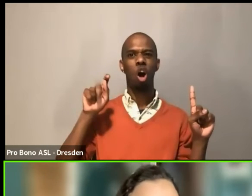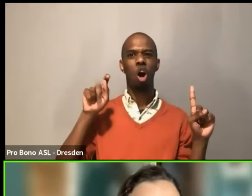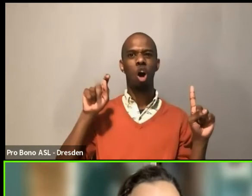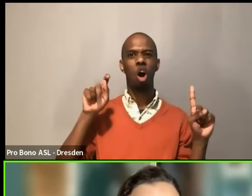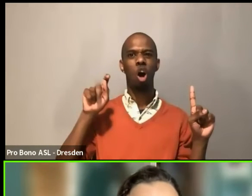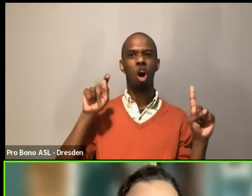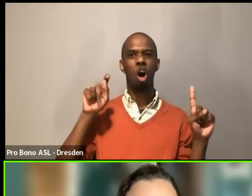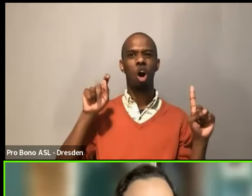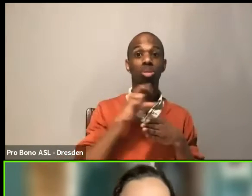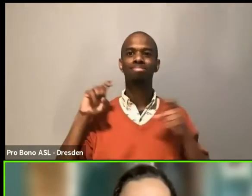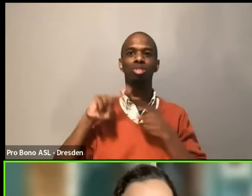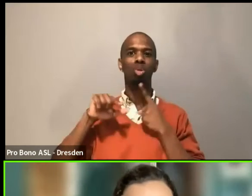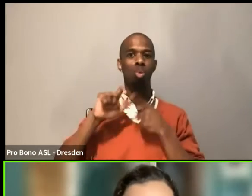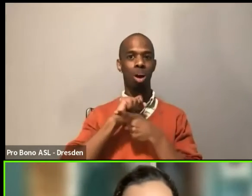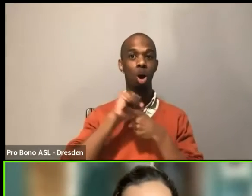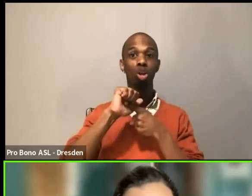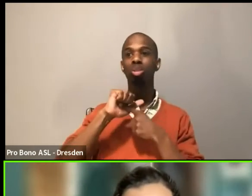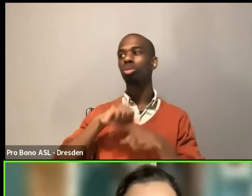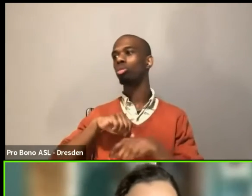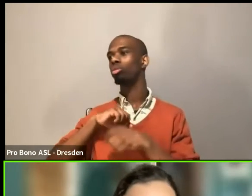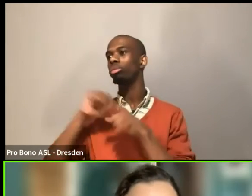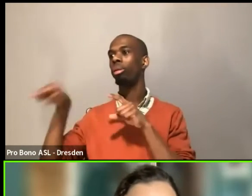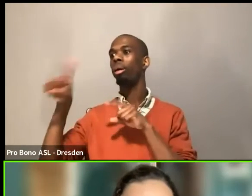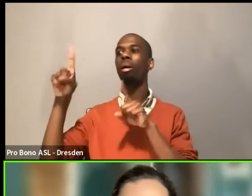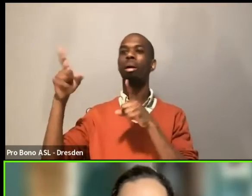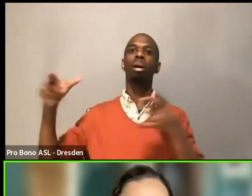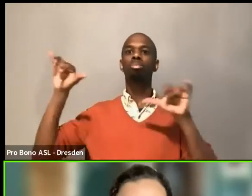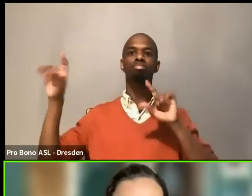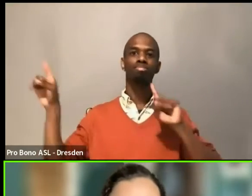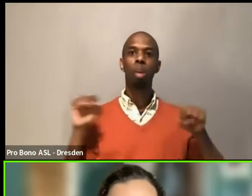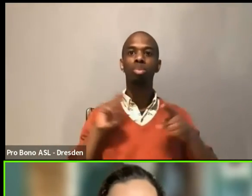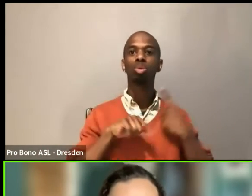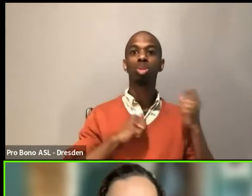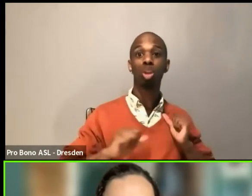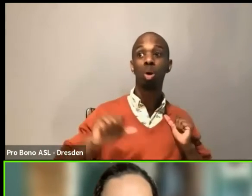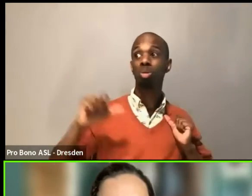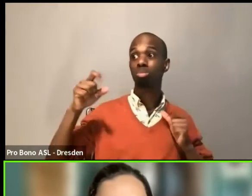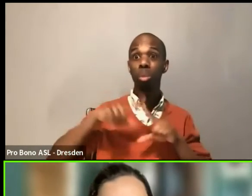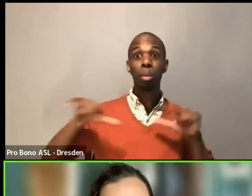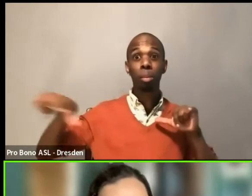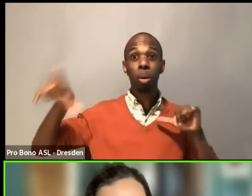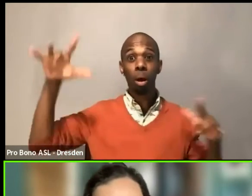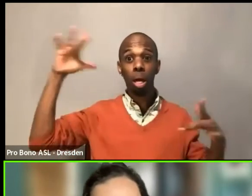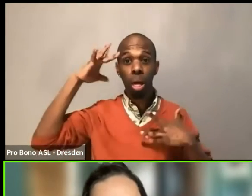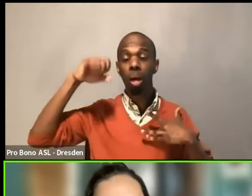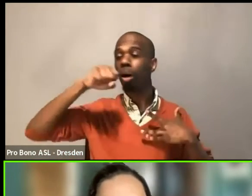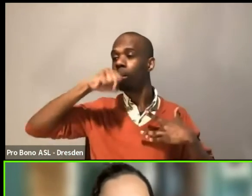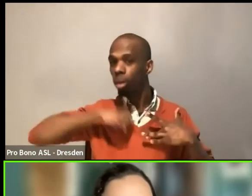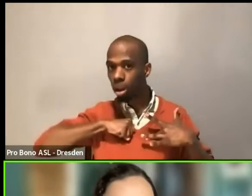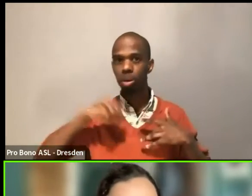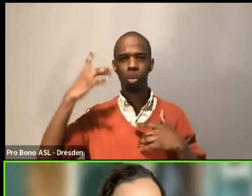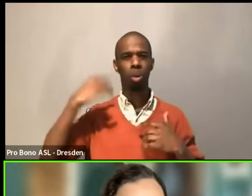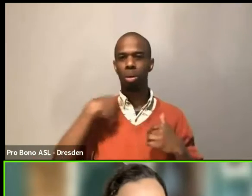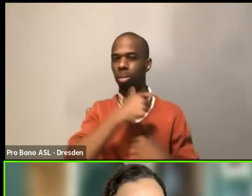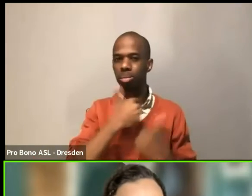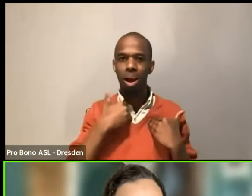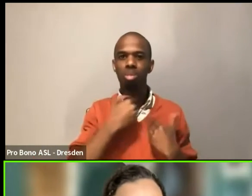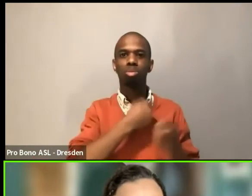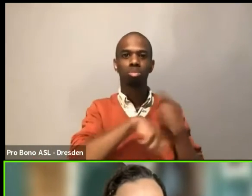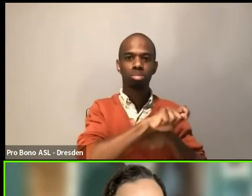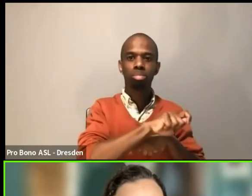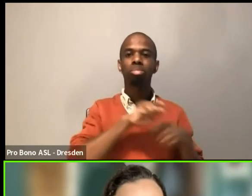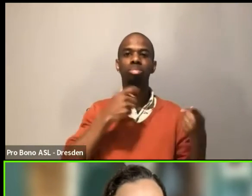sick because there was no understudy. They had to go on. Right. So I feel like this is an evolving conversation,